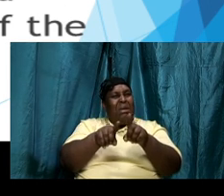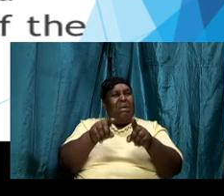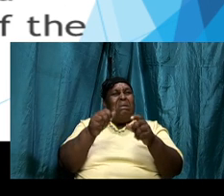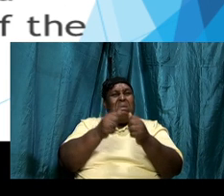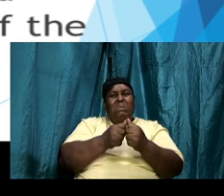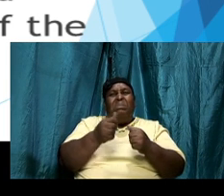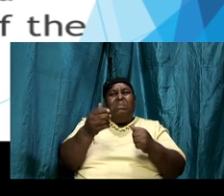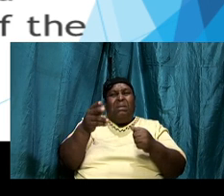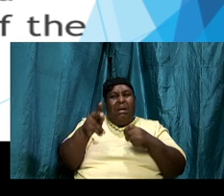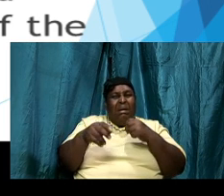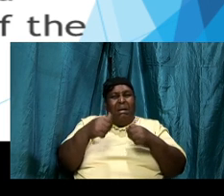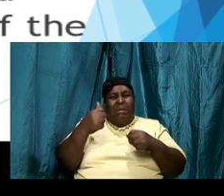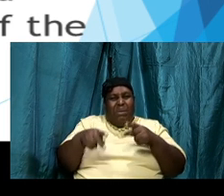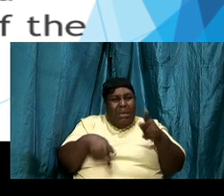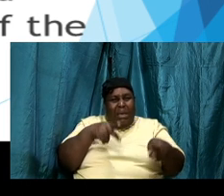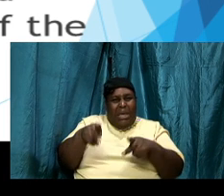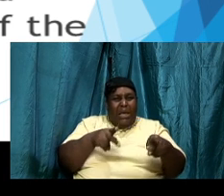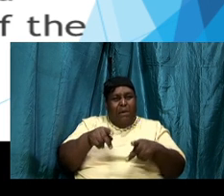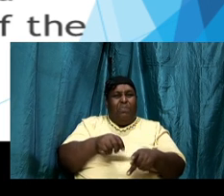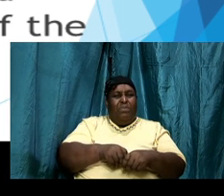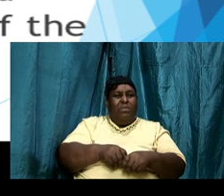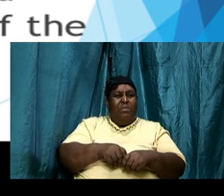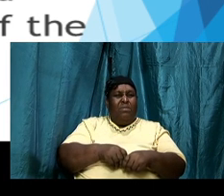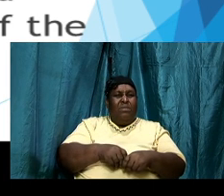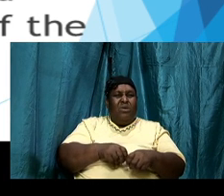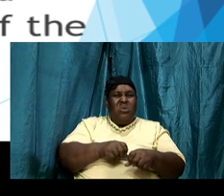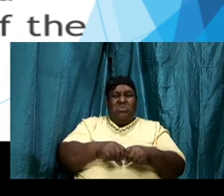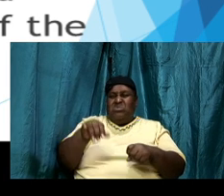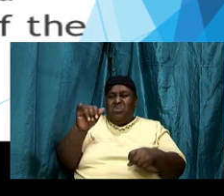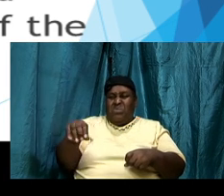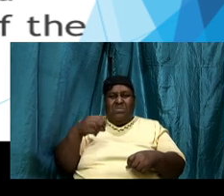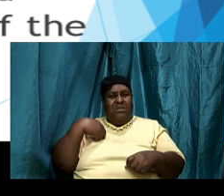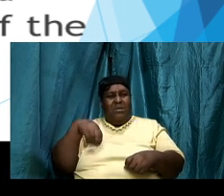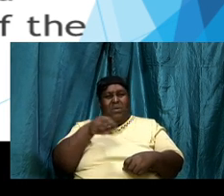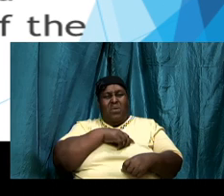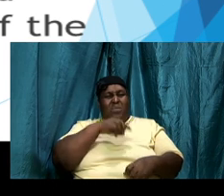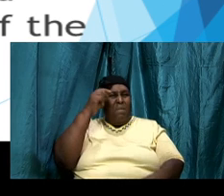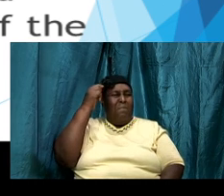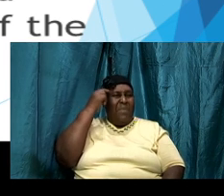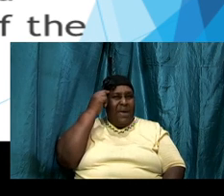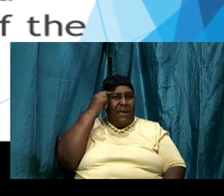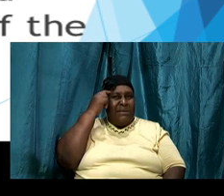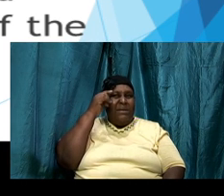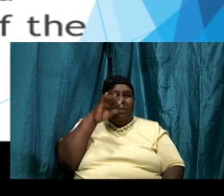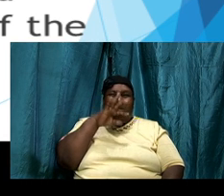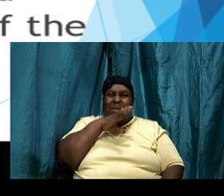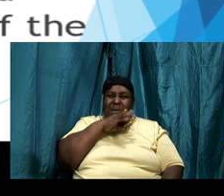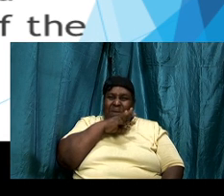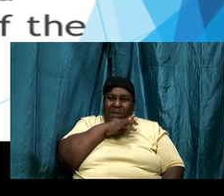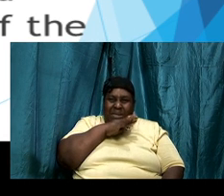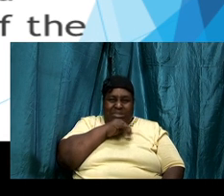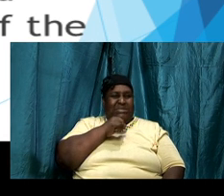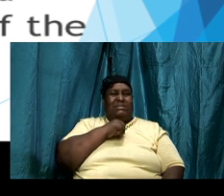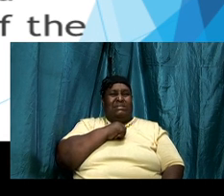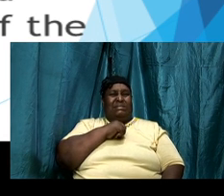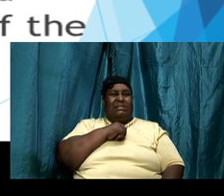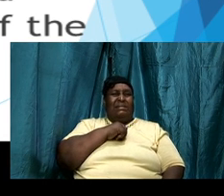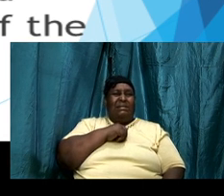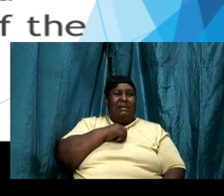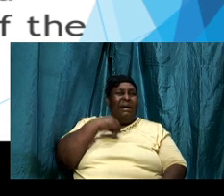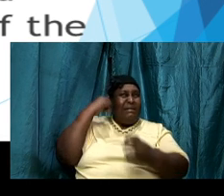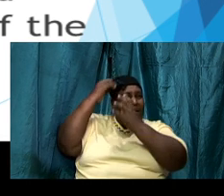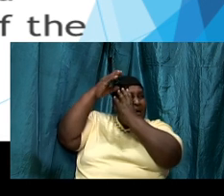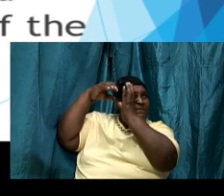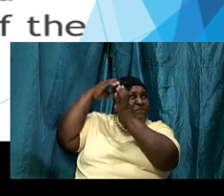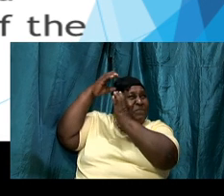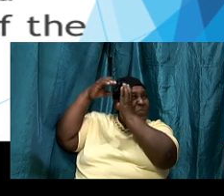that people pollute our minds with in terms of what they tell you about others and tell you about this